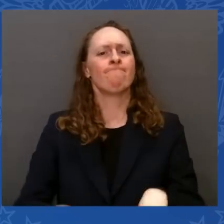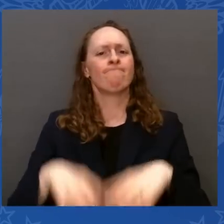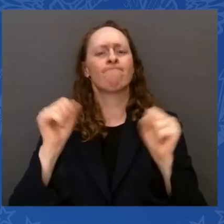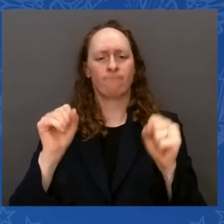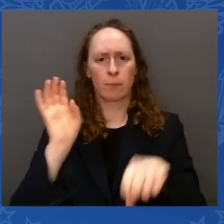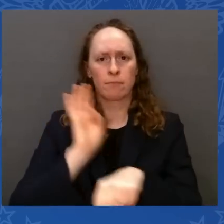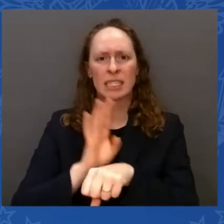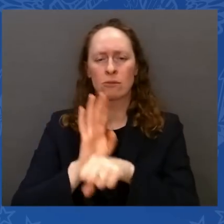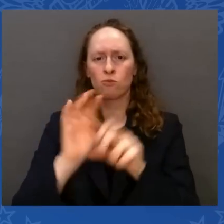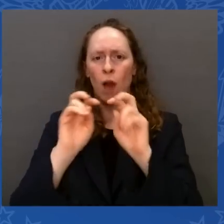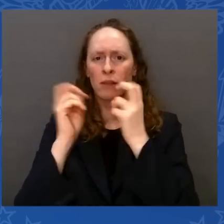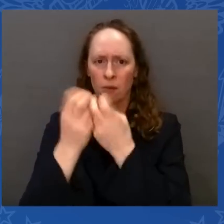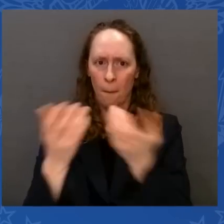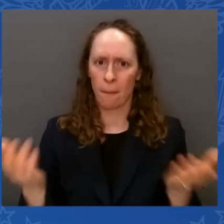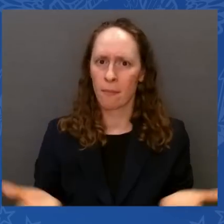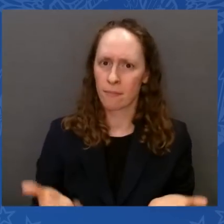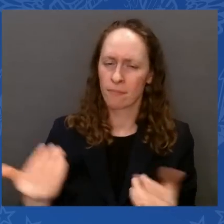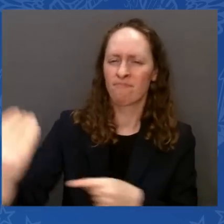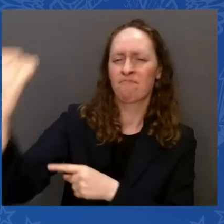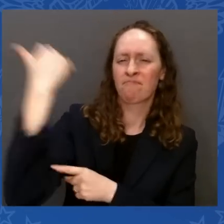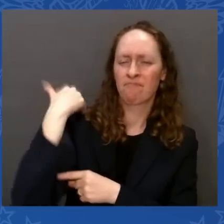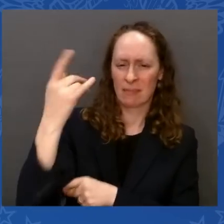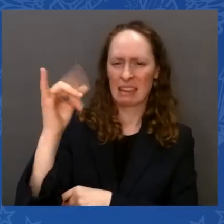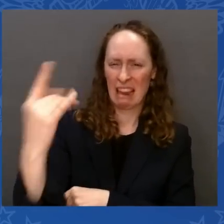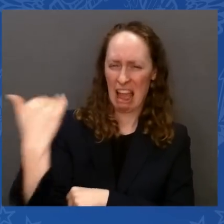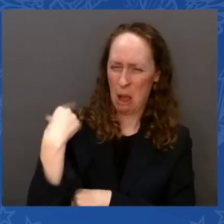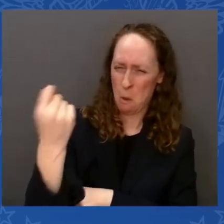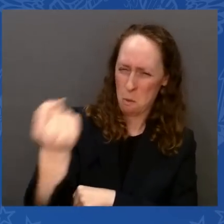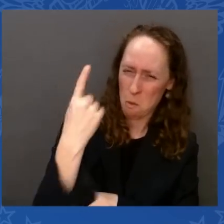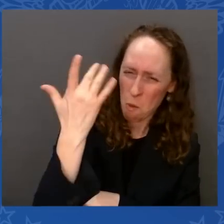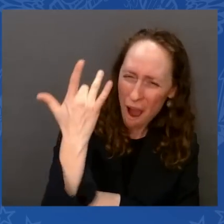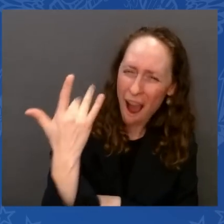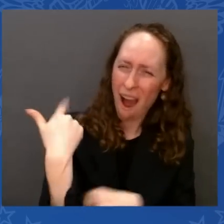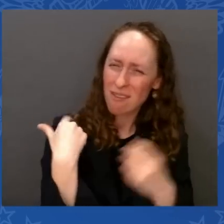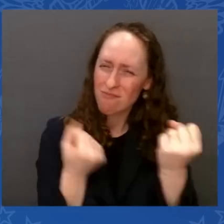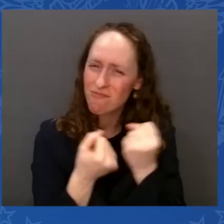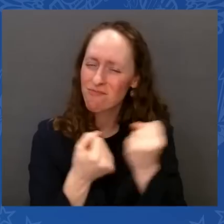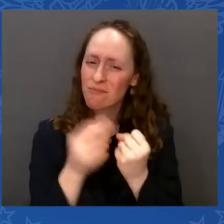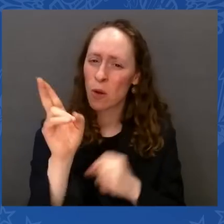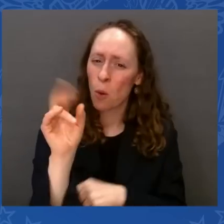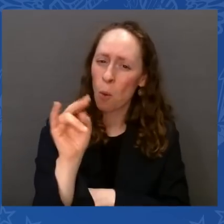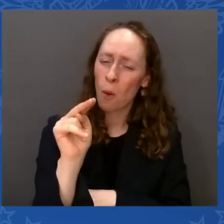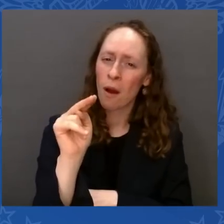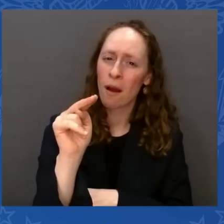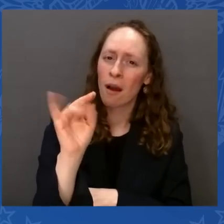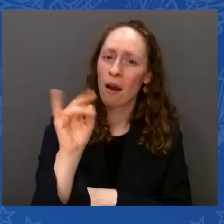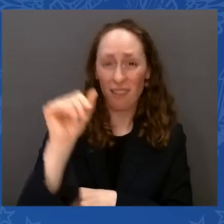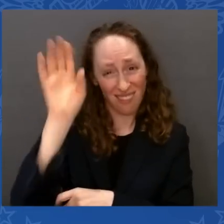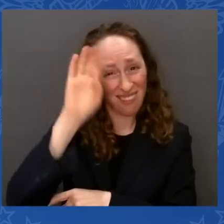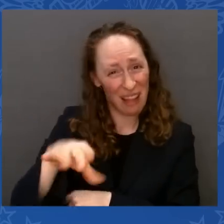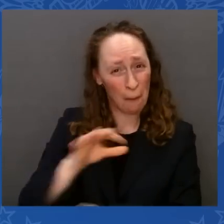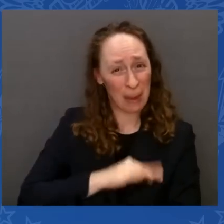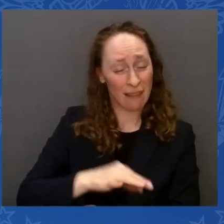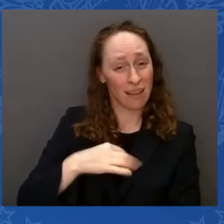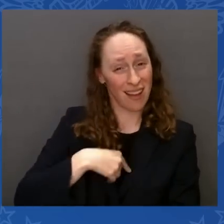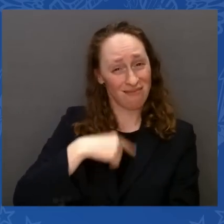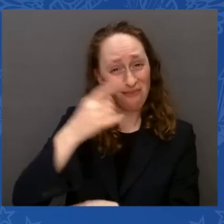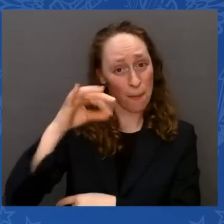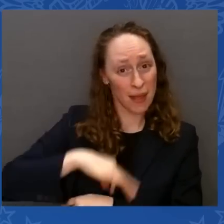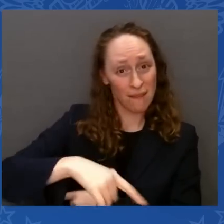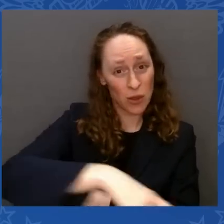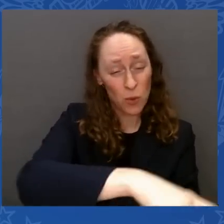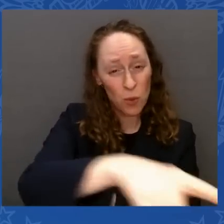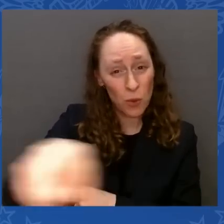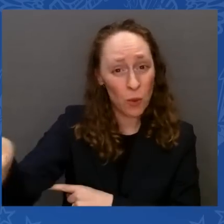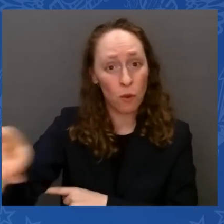for you. It's cutting your cost. They looked at me. How's that happened? They happened to be the best-trained workers in